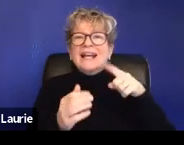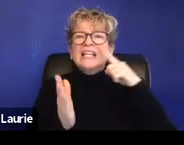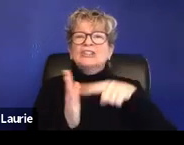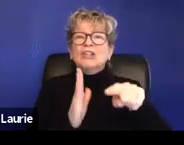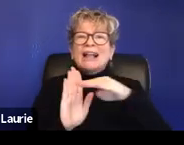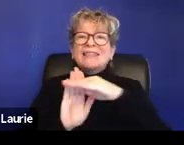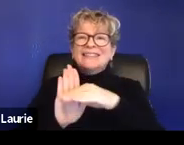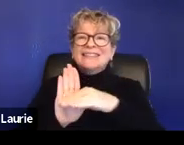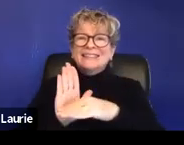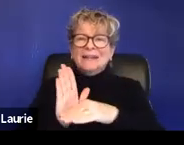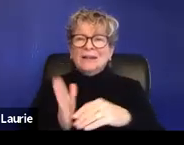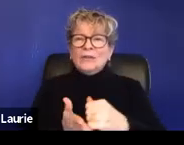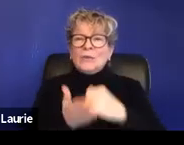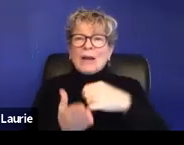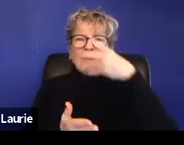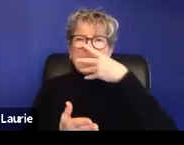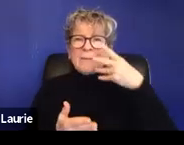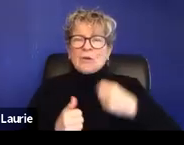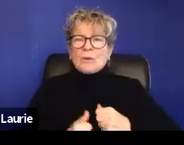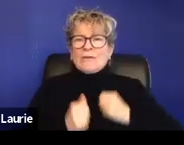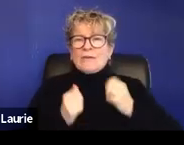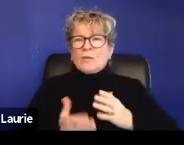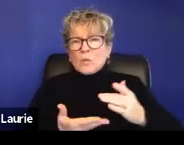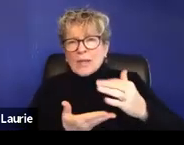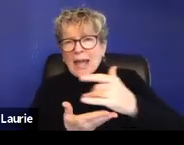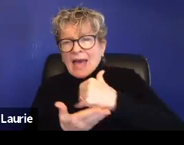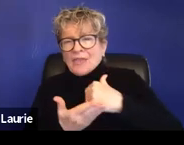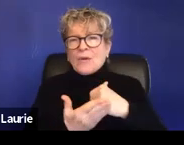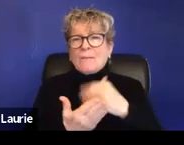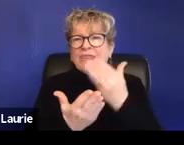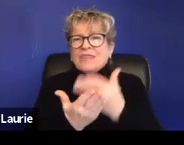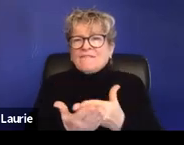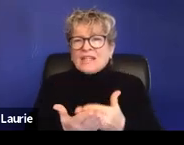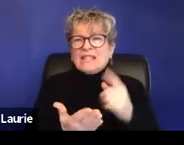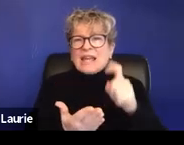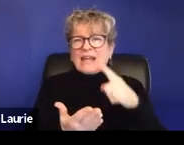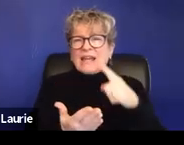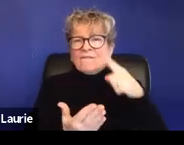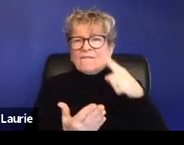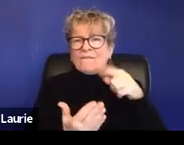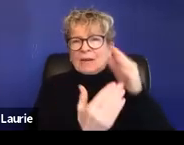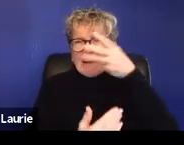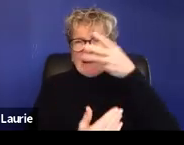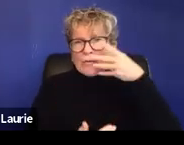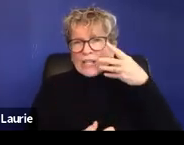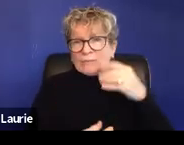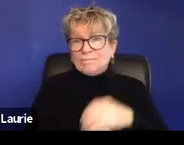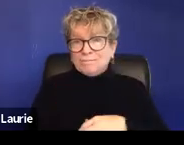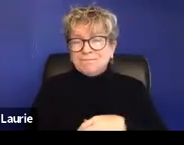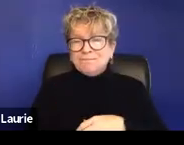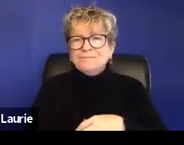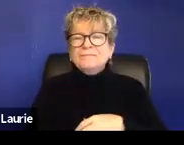uh, immigrant survivors start gathering evidence. Another reason why it's important to be paying attention to